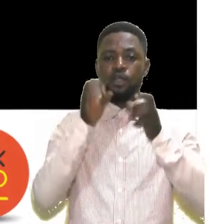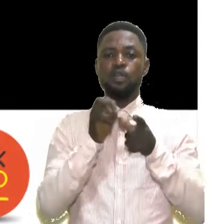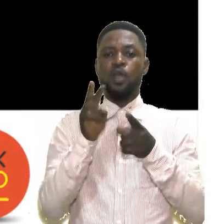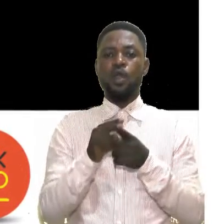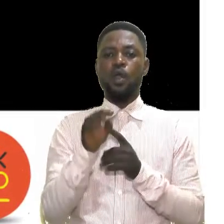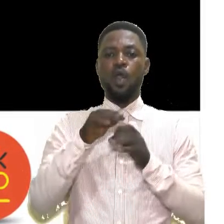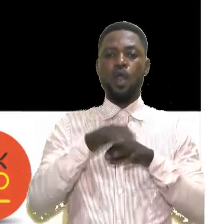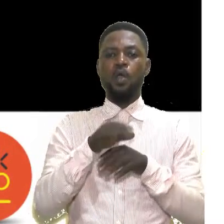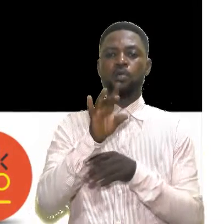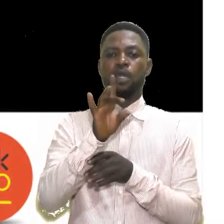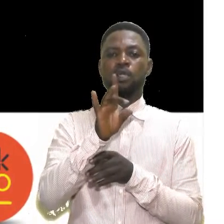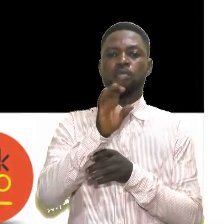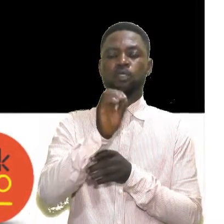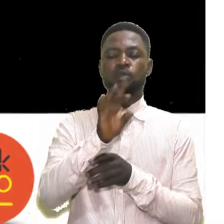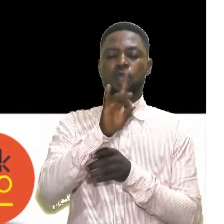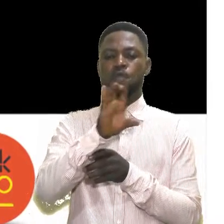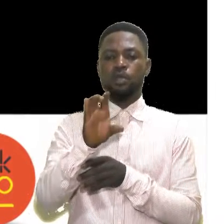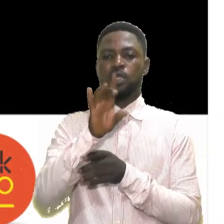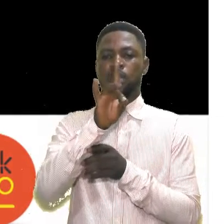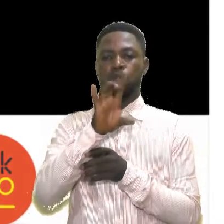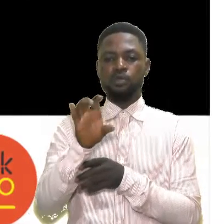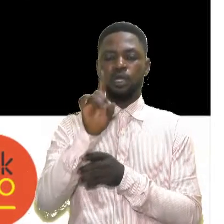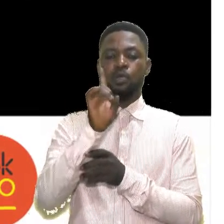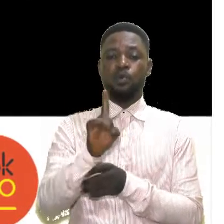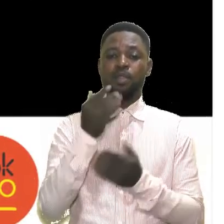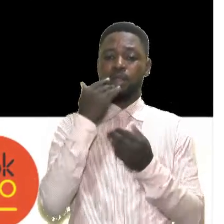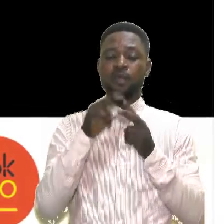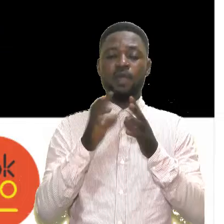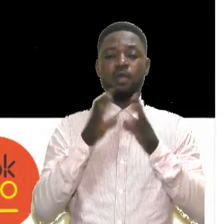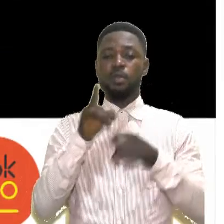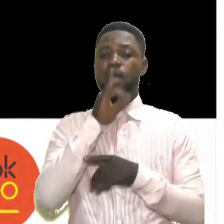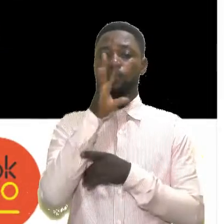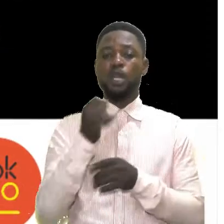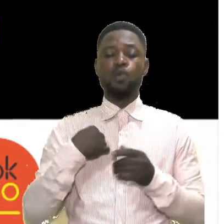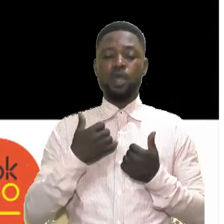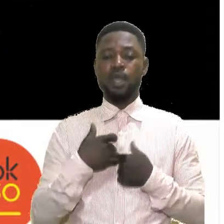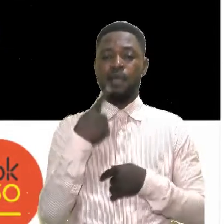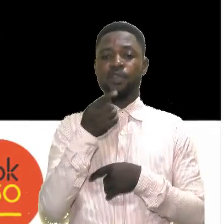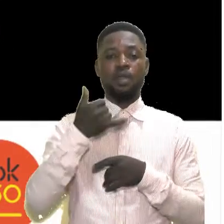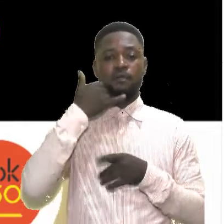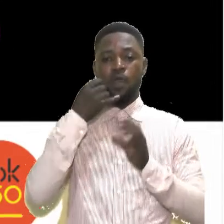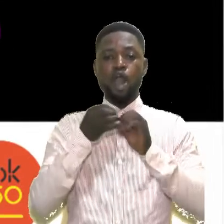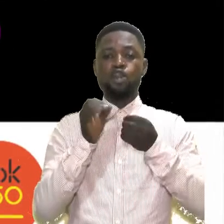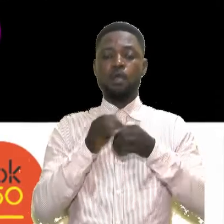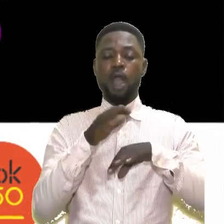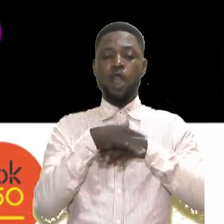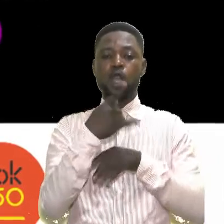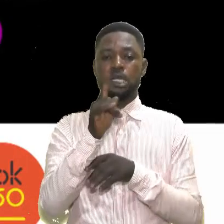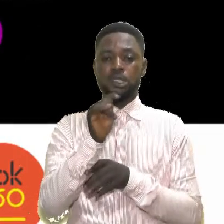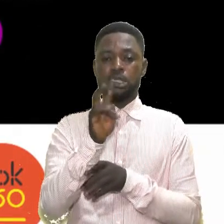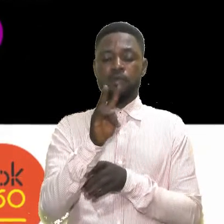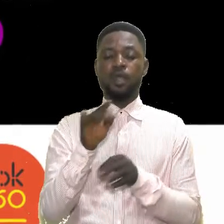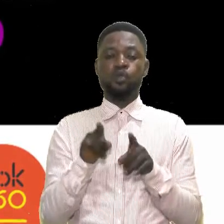Call the Chichara Foundation, 0800 800 801. Thank you very much. Actually, we have the numbers passing and